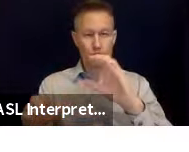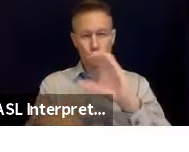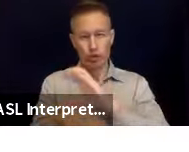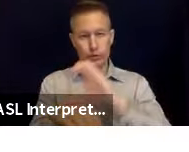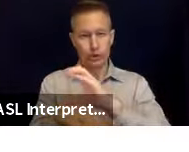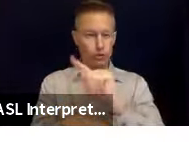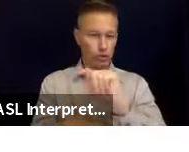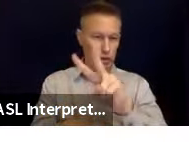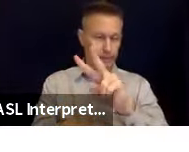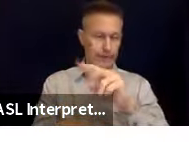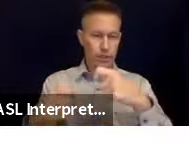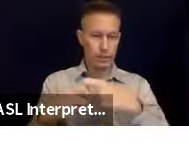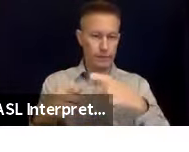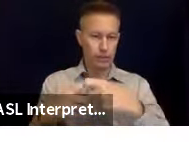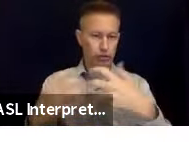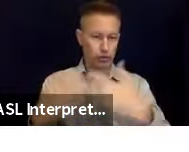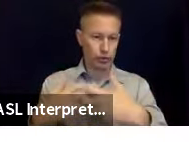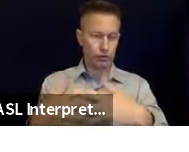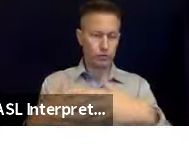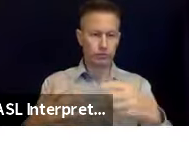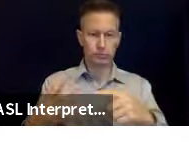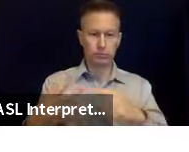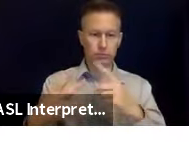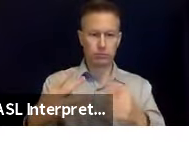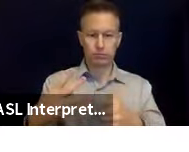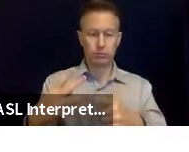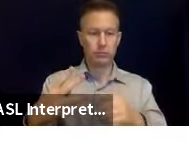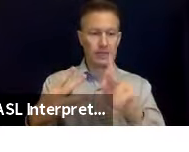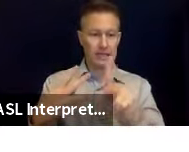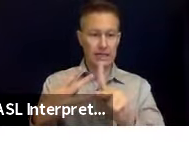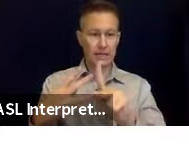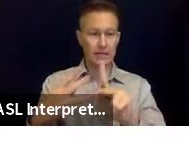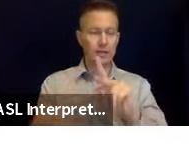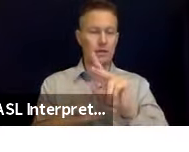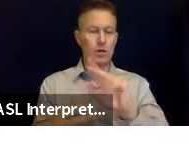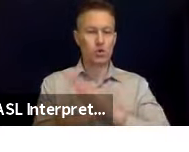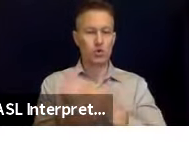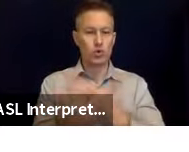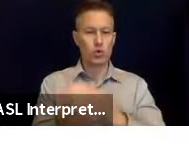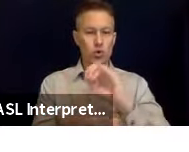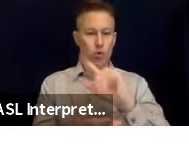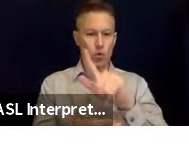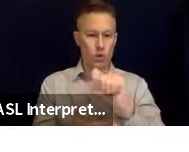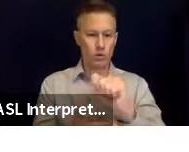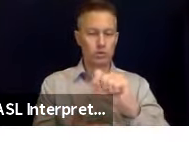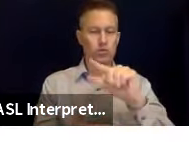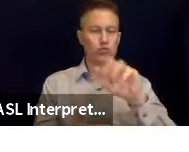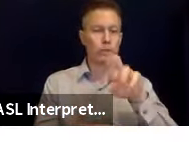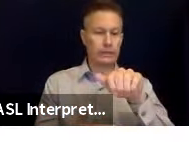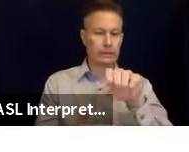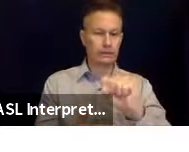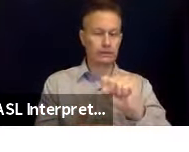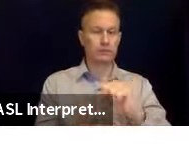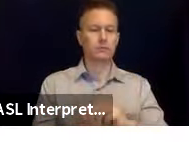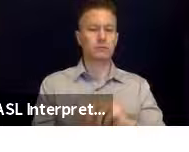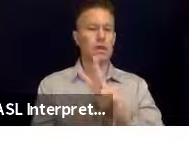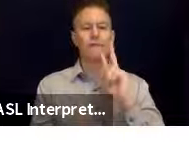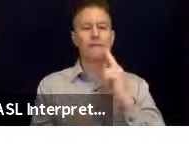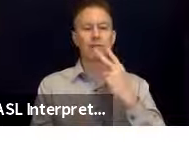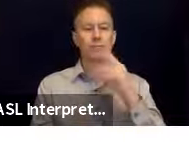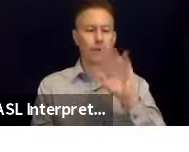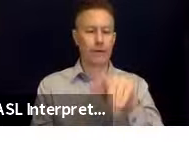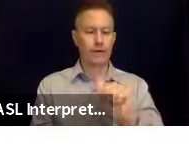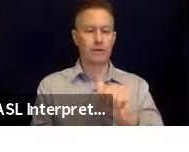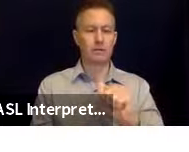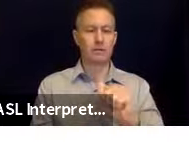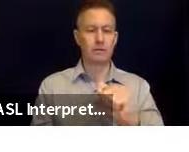televisions, and electric machinery. Class K fires involve cooking oils and greases like vegetable fats. Once you've determined that